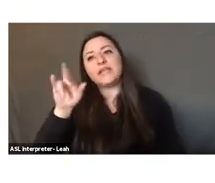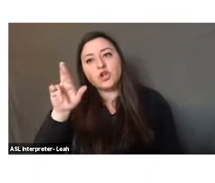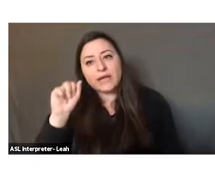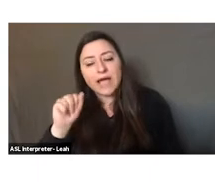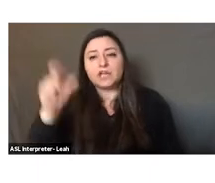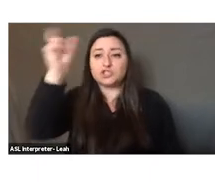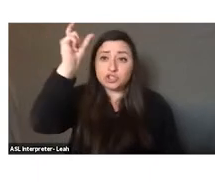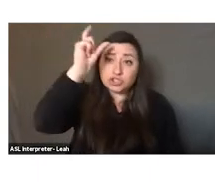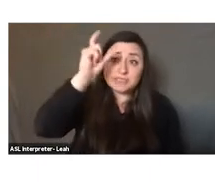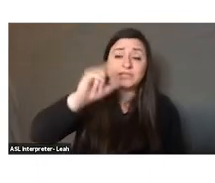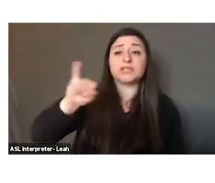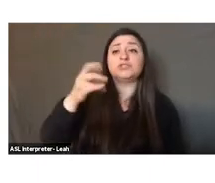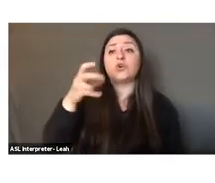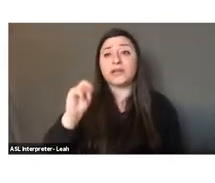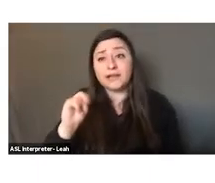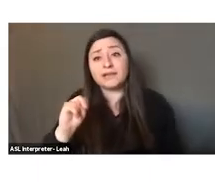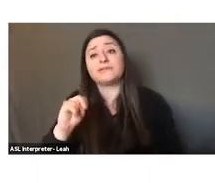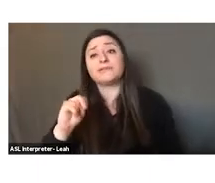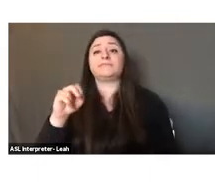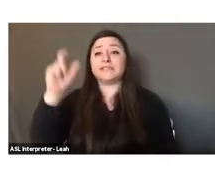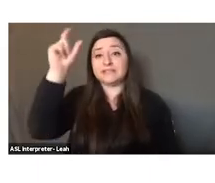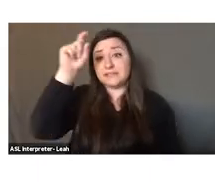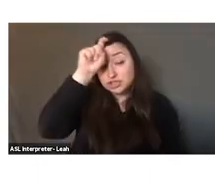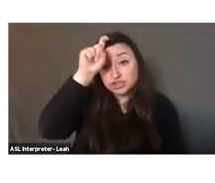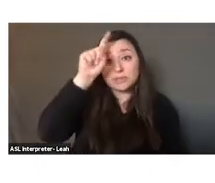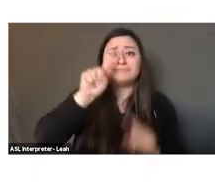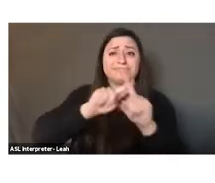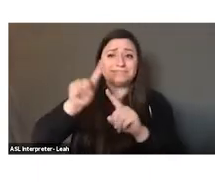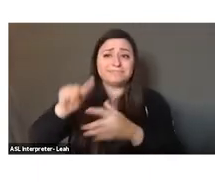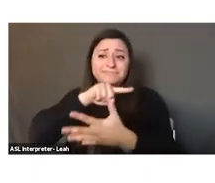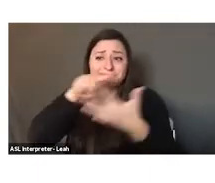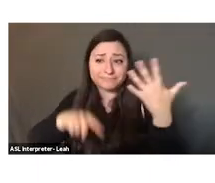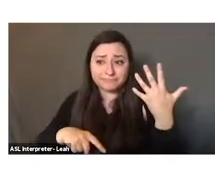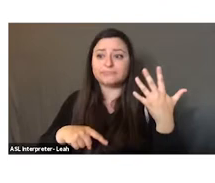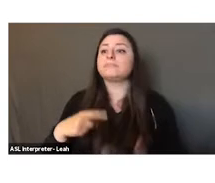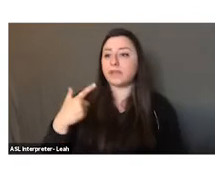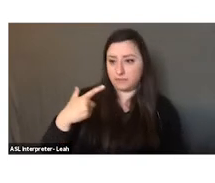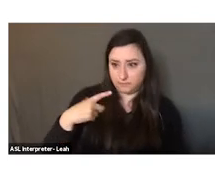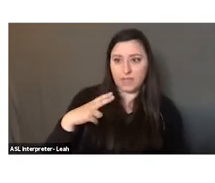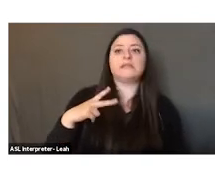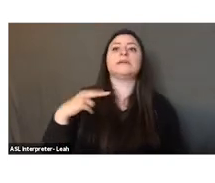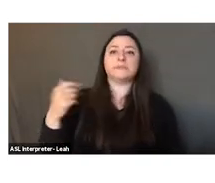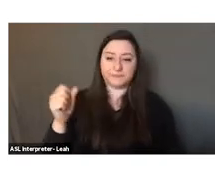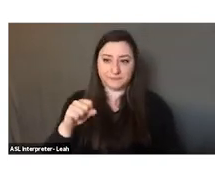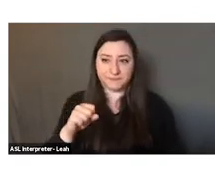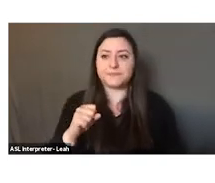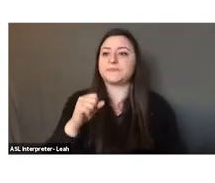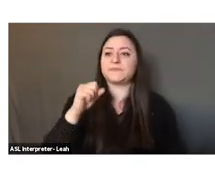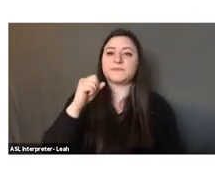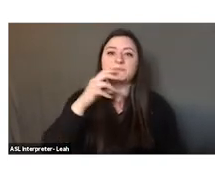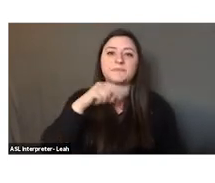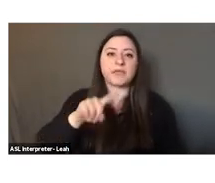or Jordan, or Iraq, or Egypt. This is one of the bread that you will be eating, and you will be eating a bread